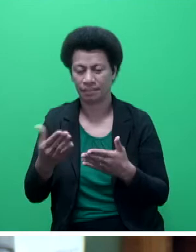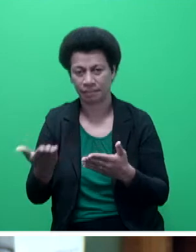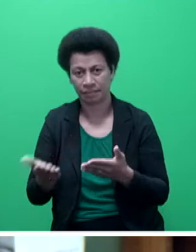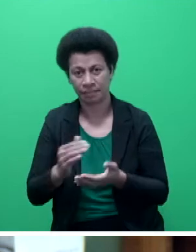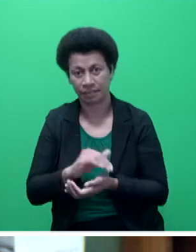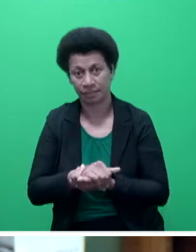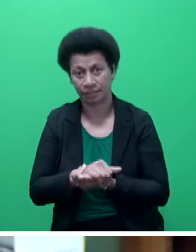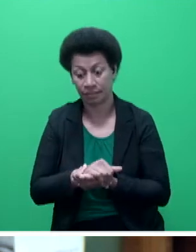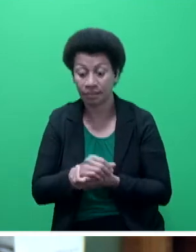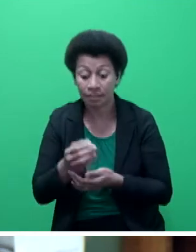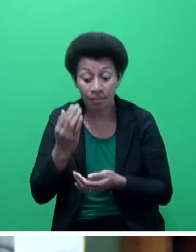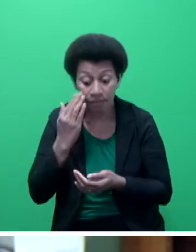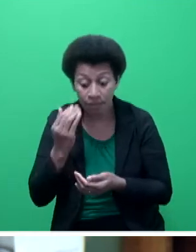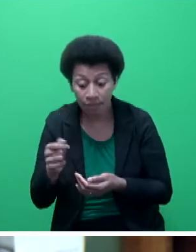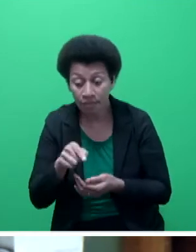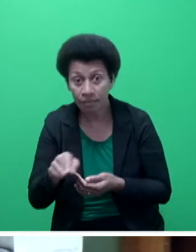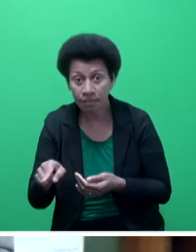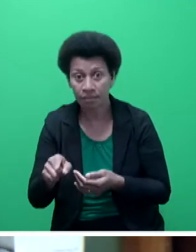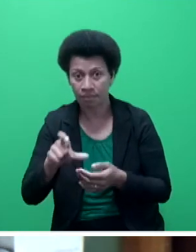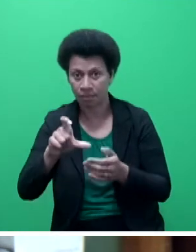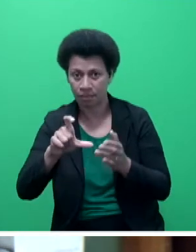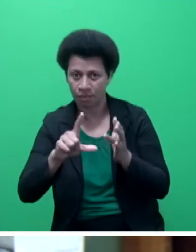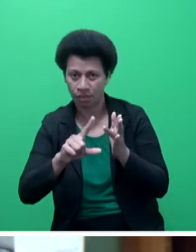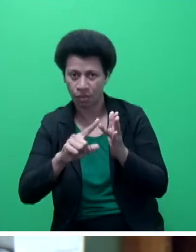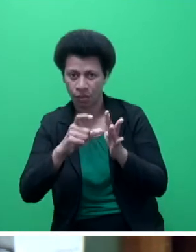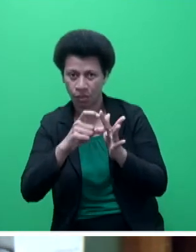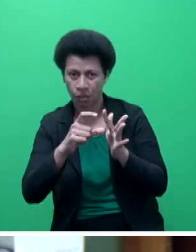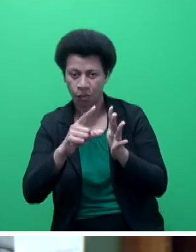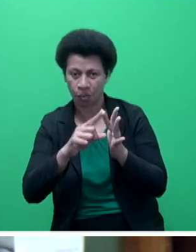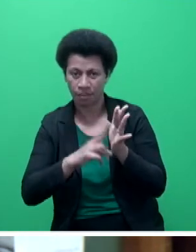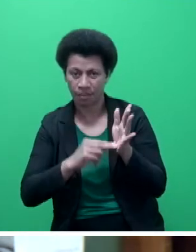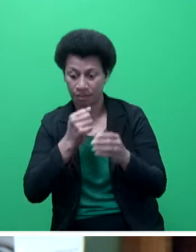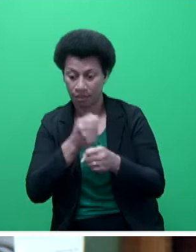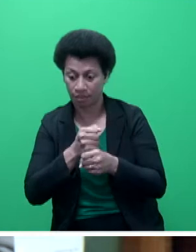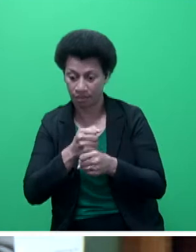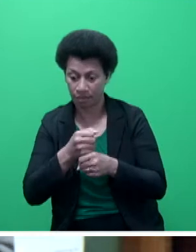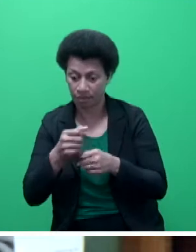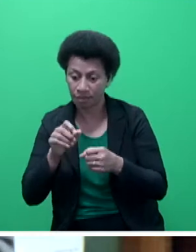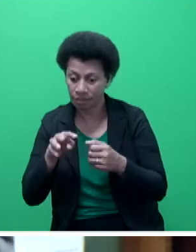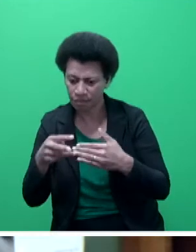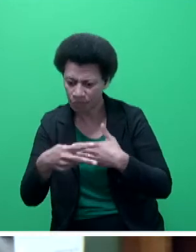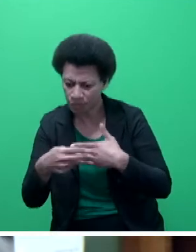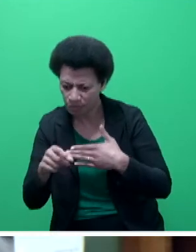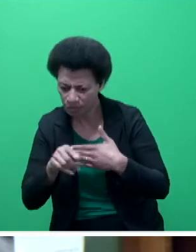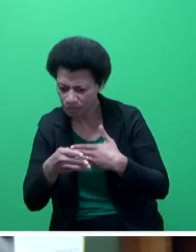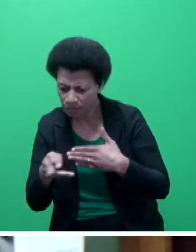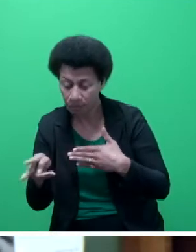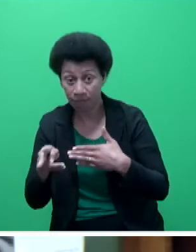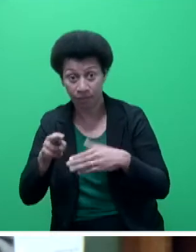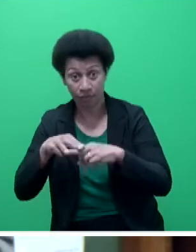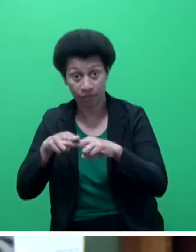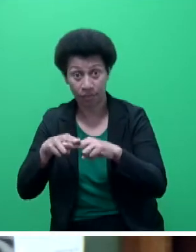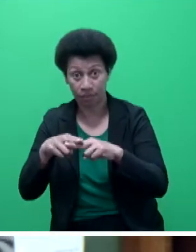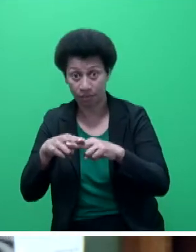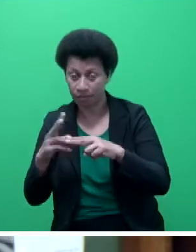detected a discrepancy in the coding during a cross-check review exercise to ensure that Fiji's survey remains in line with international